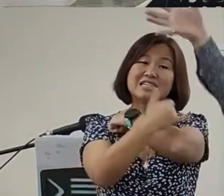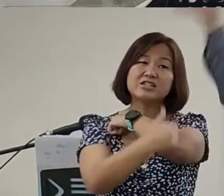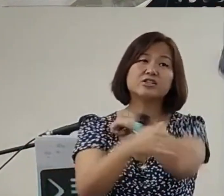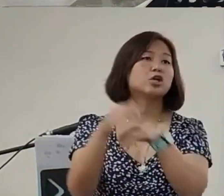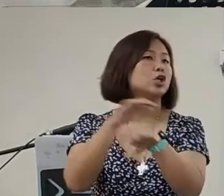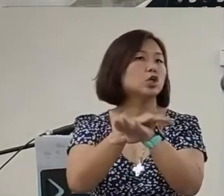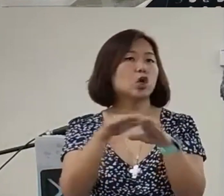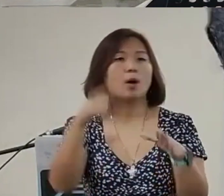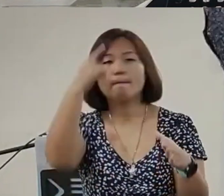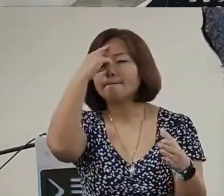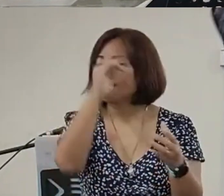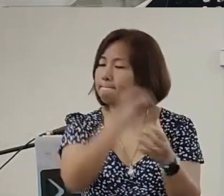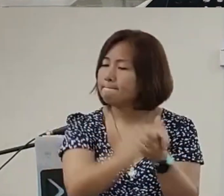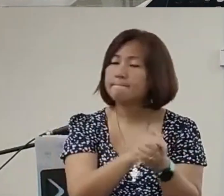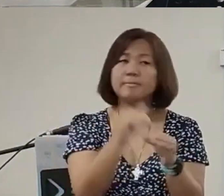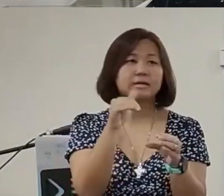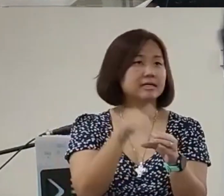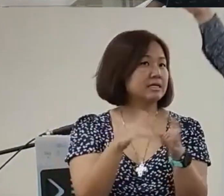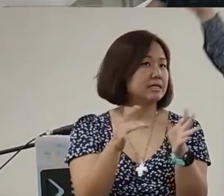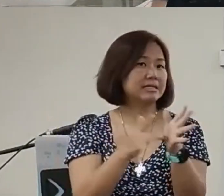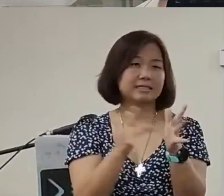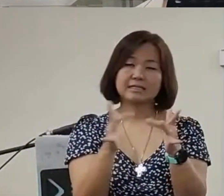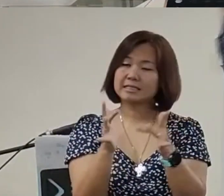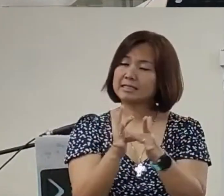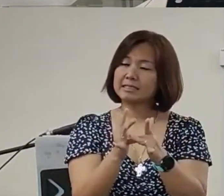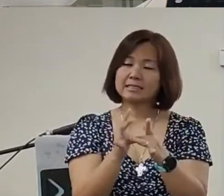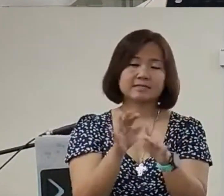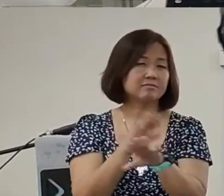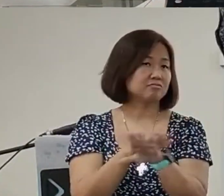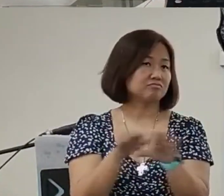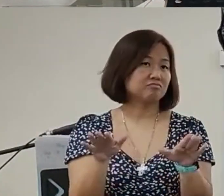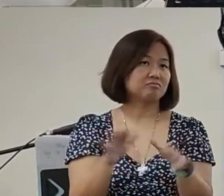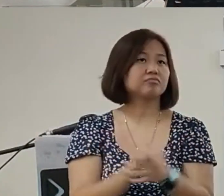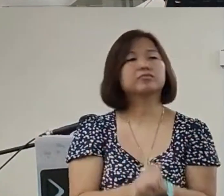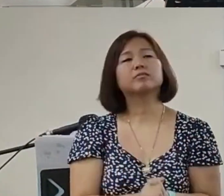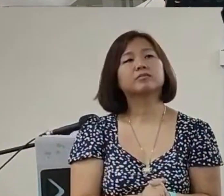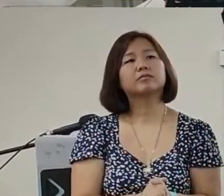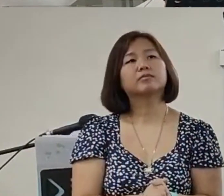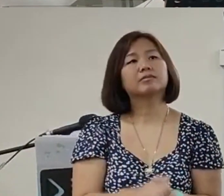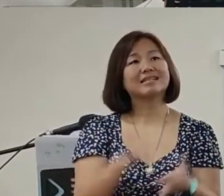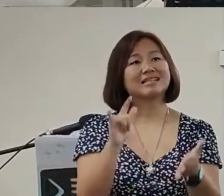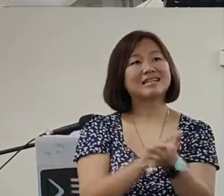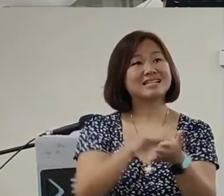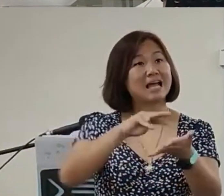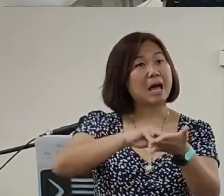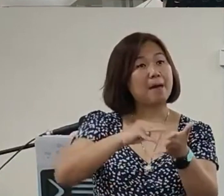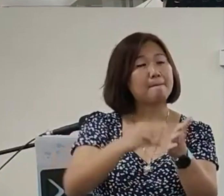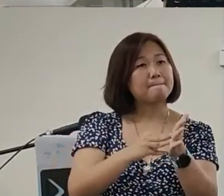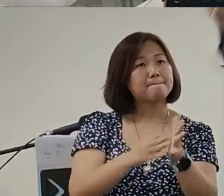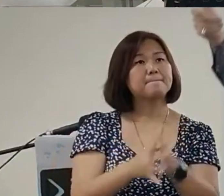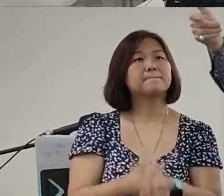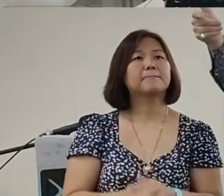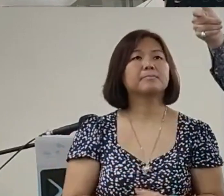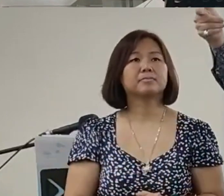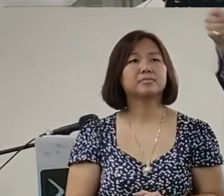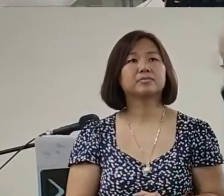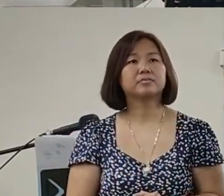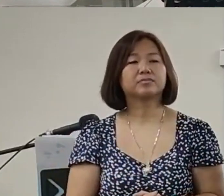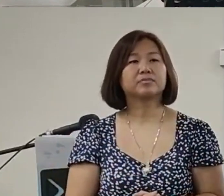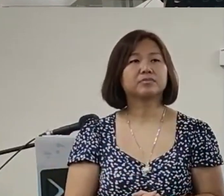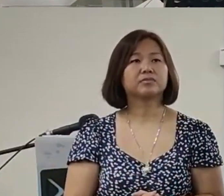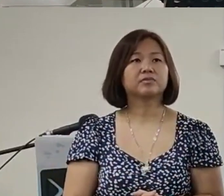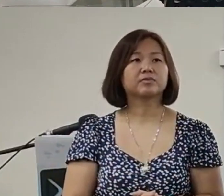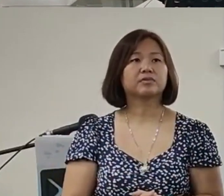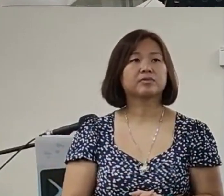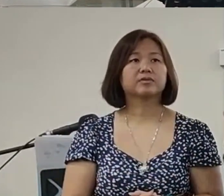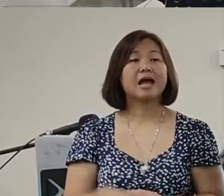Nations that don't believein the God of AbrahamIsaac and JacobOKThat's what it meansYou don't believeyou can do your own researchI have